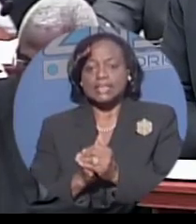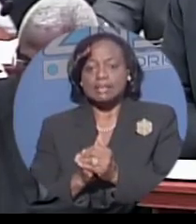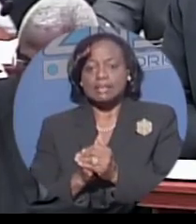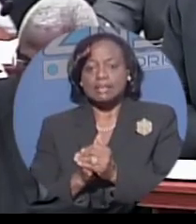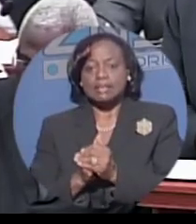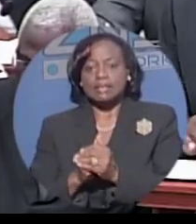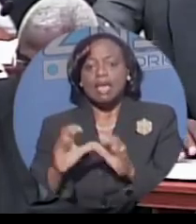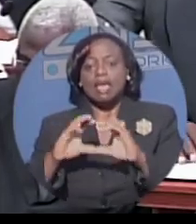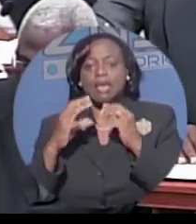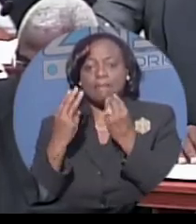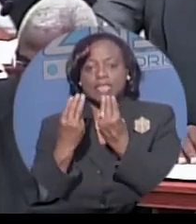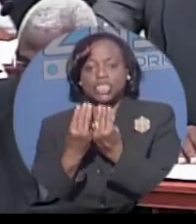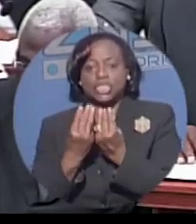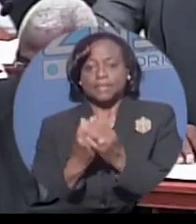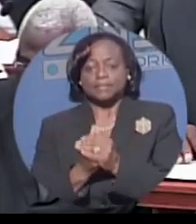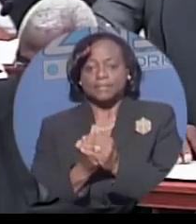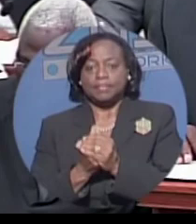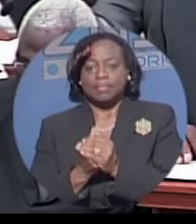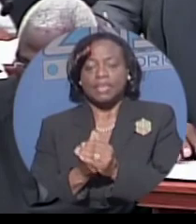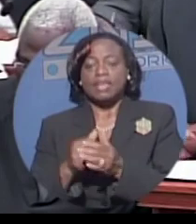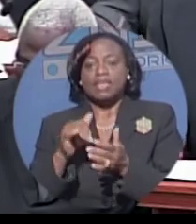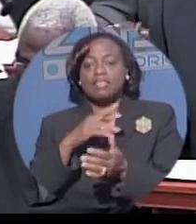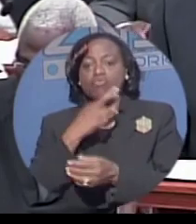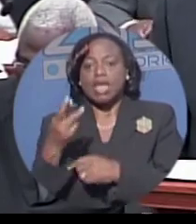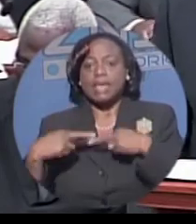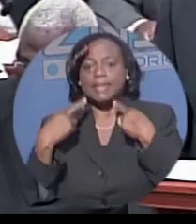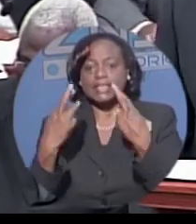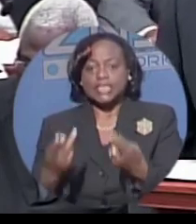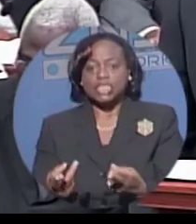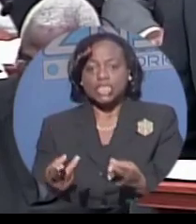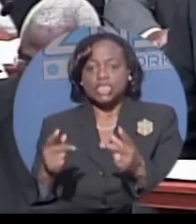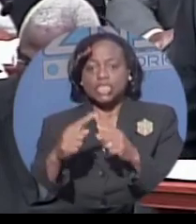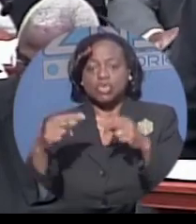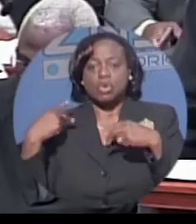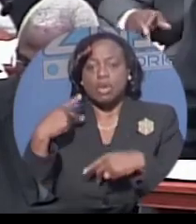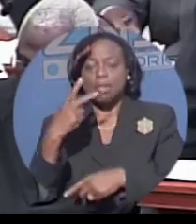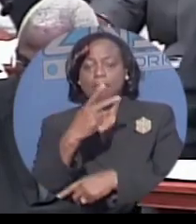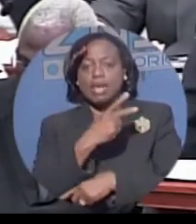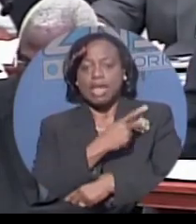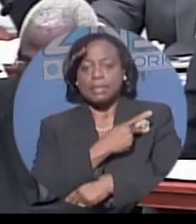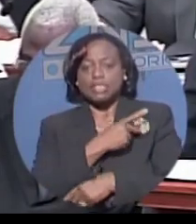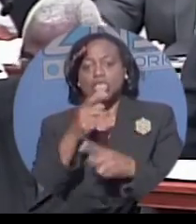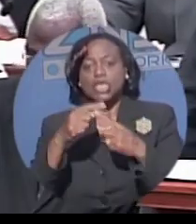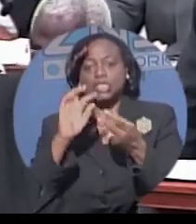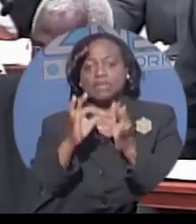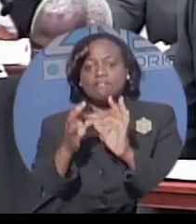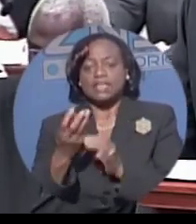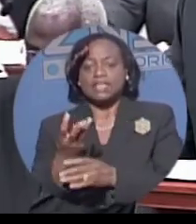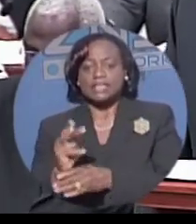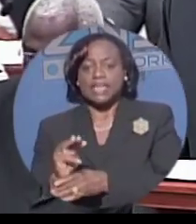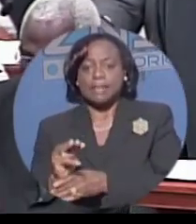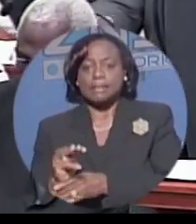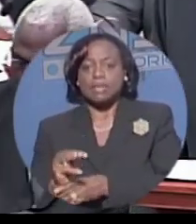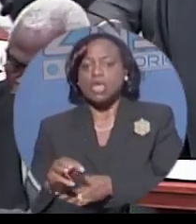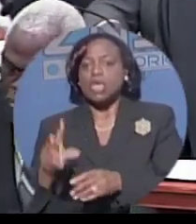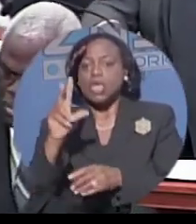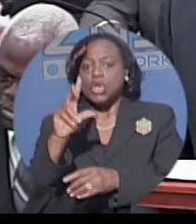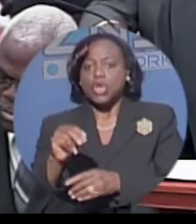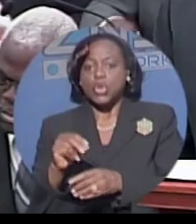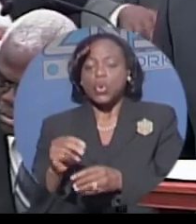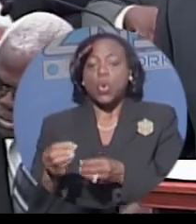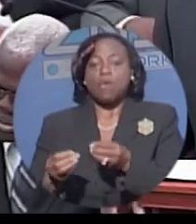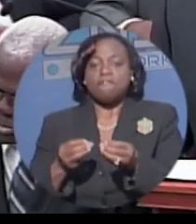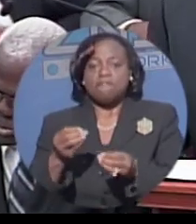voters in a constituency and recommendations to Parliament for realignment. While no official announcement has been made on the remaining